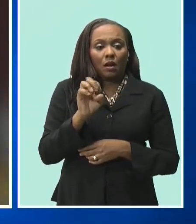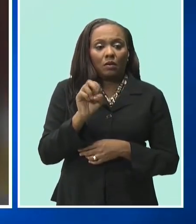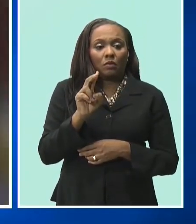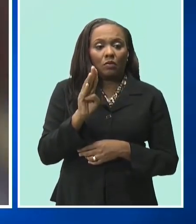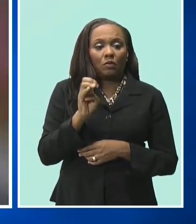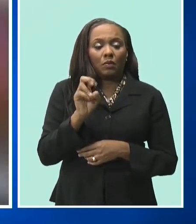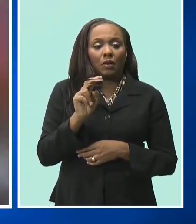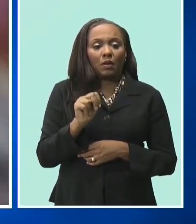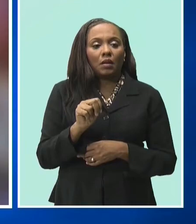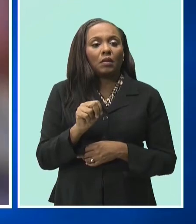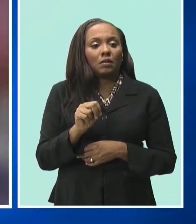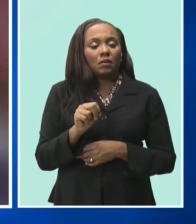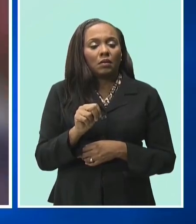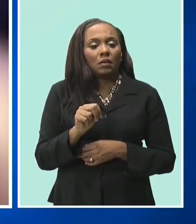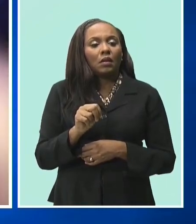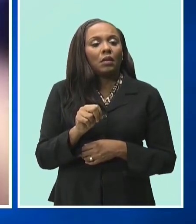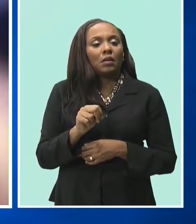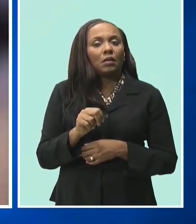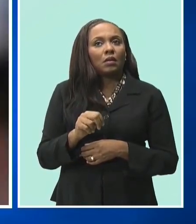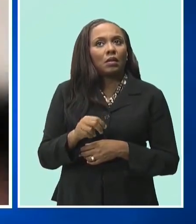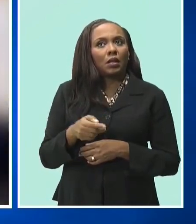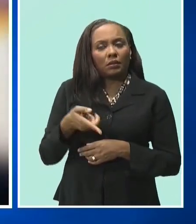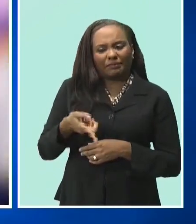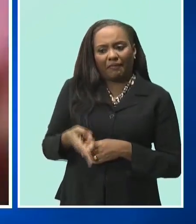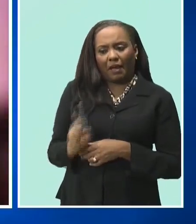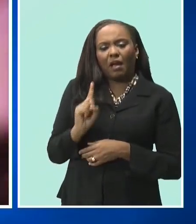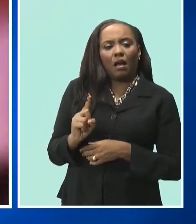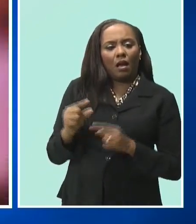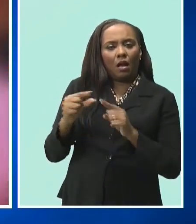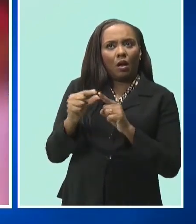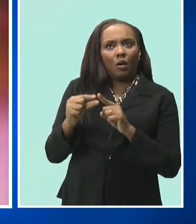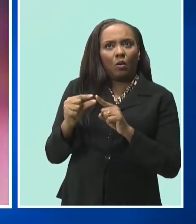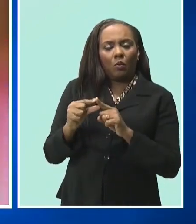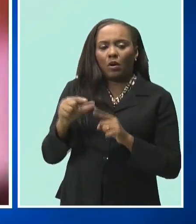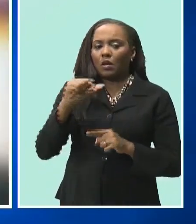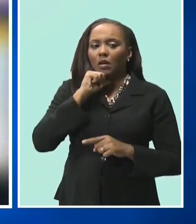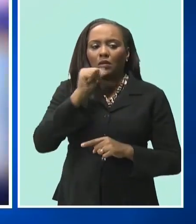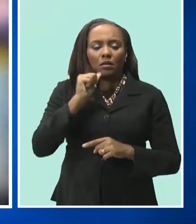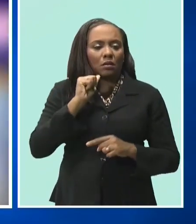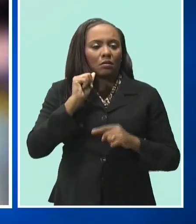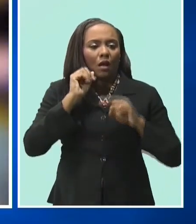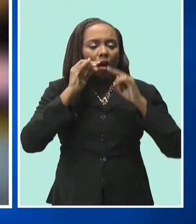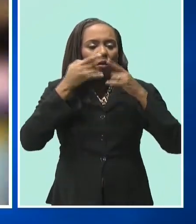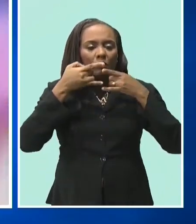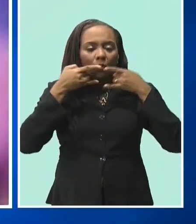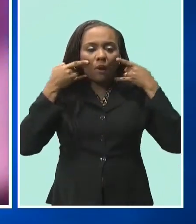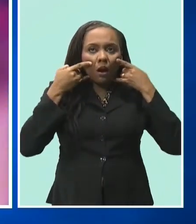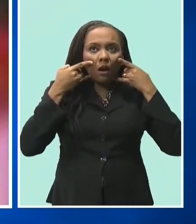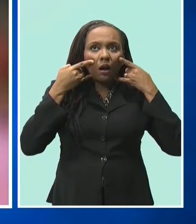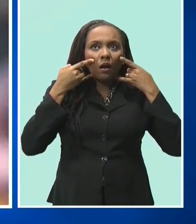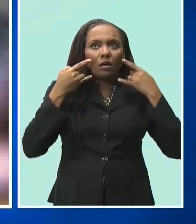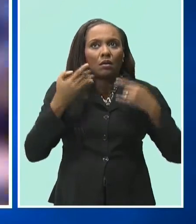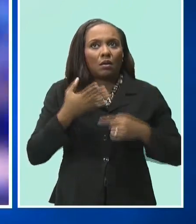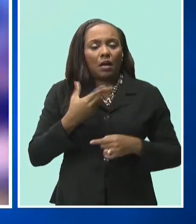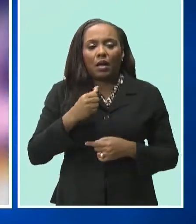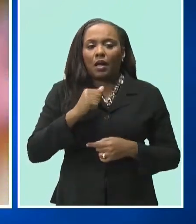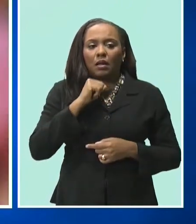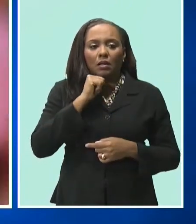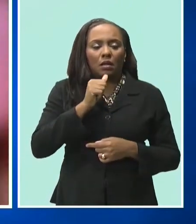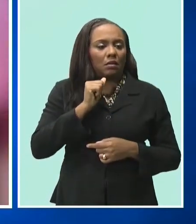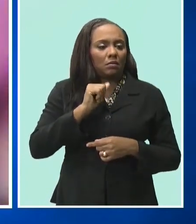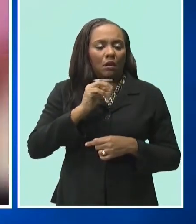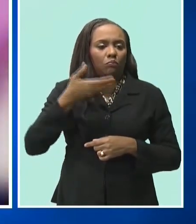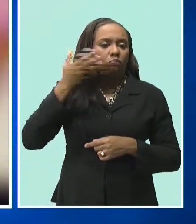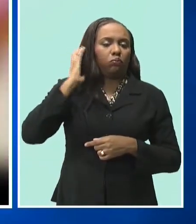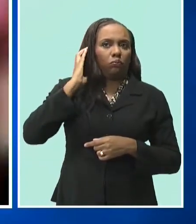charges for issuing threats, insulting words, not wearing a mask in public, and failing to adhere to the restrictions